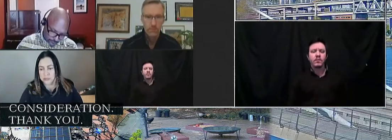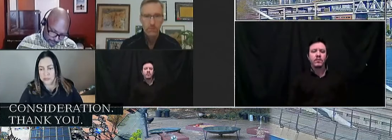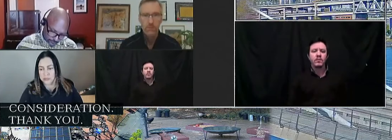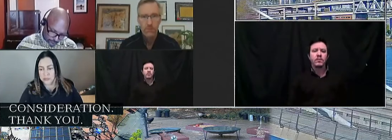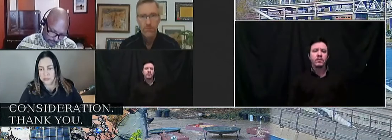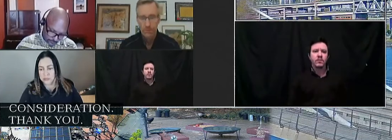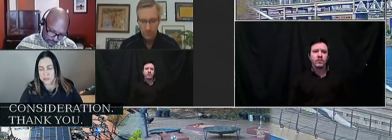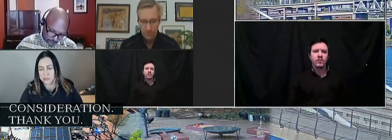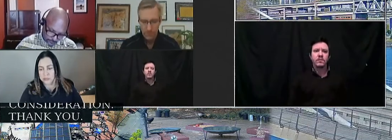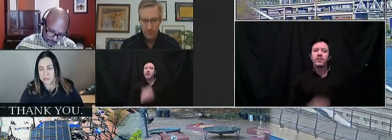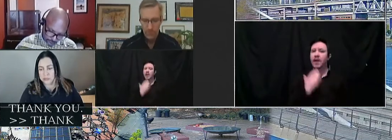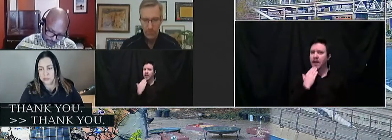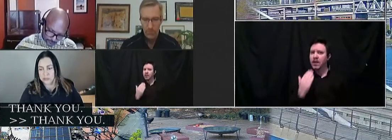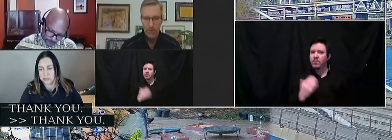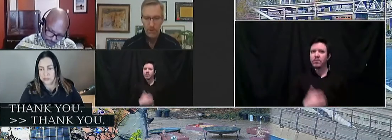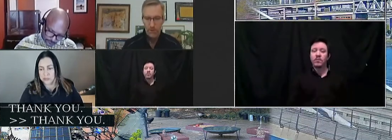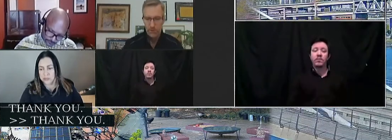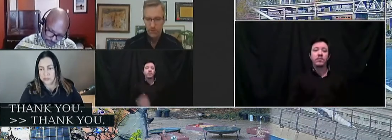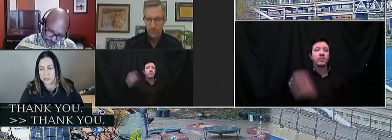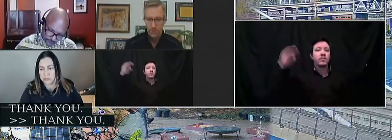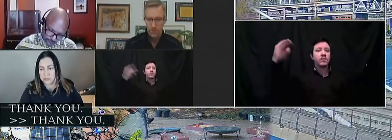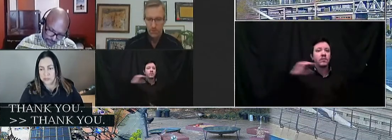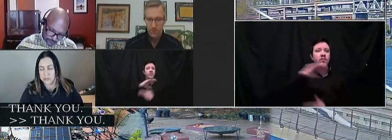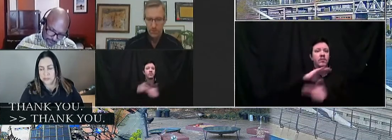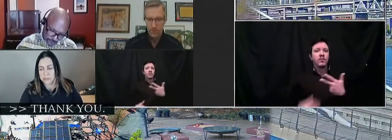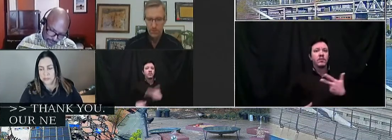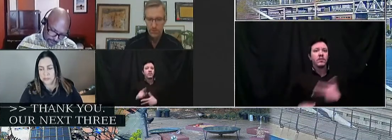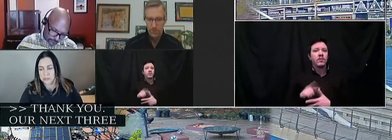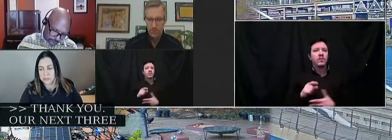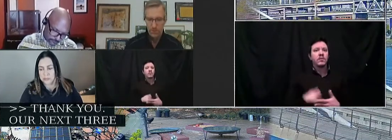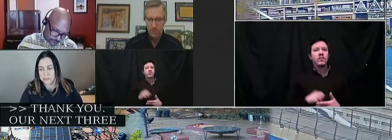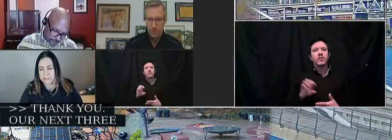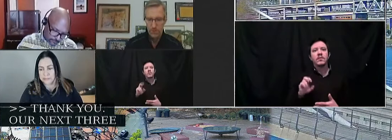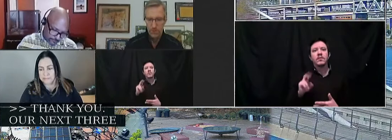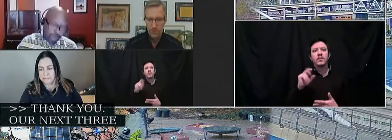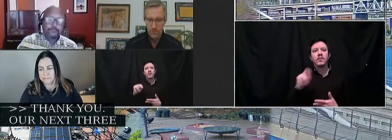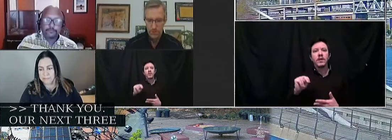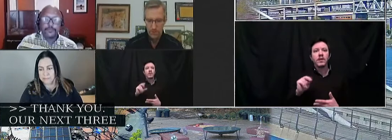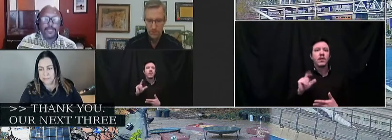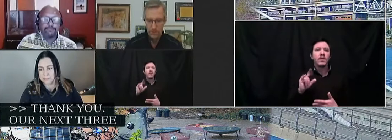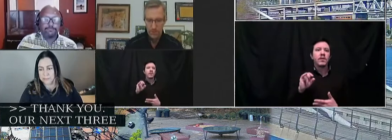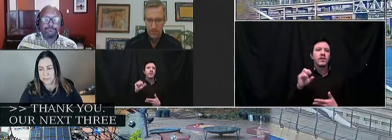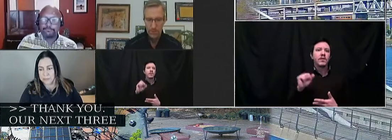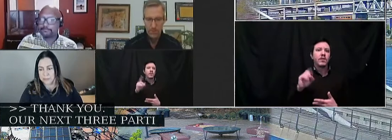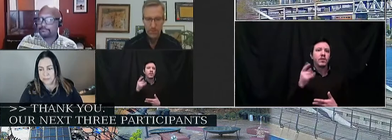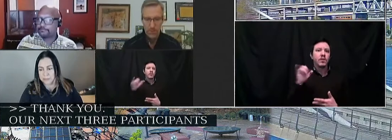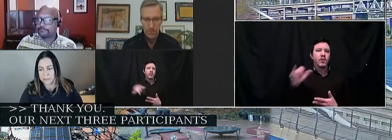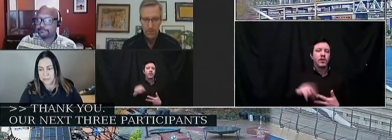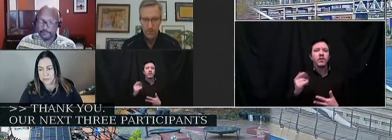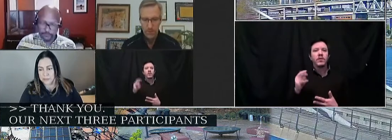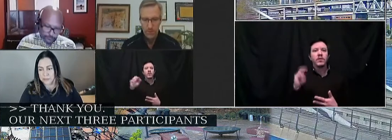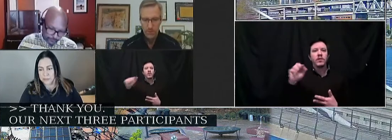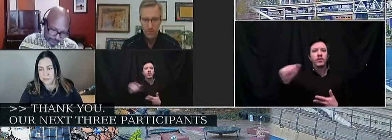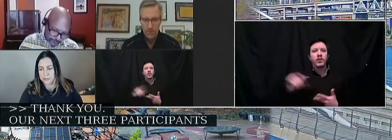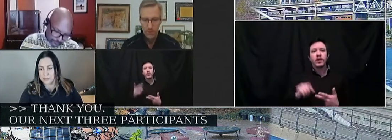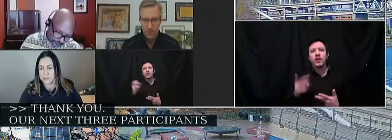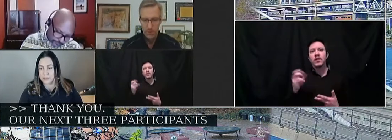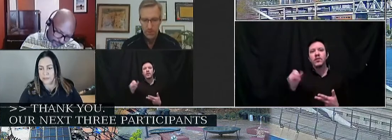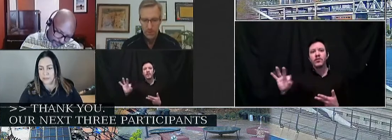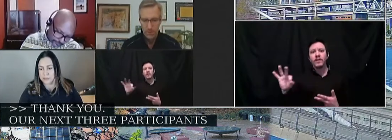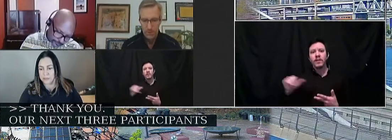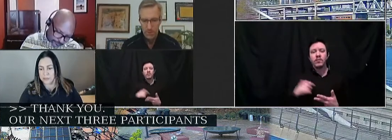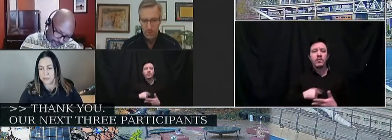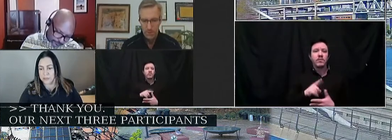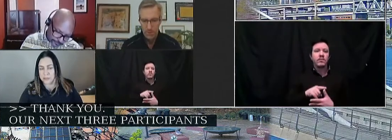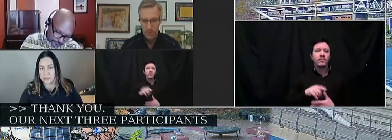Thank you. Our next three participants will be Avelle Louise Gordley, Gina Ronning, and Jeff Bernstein. We'll